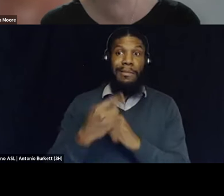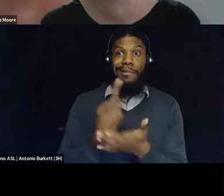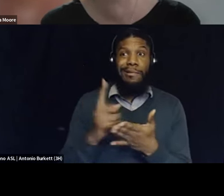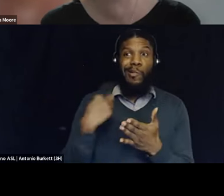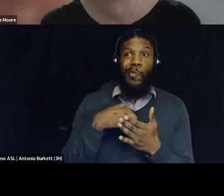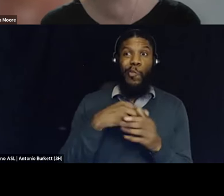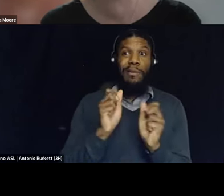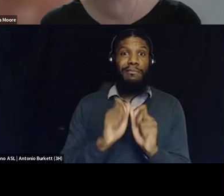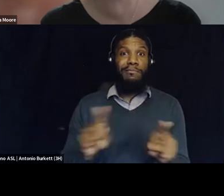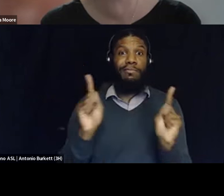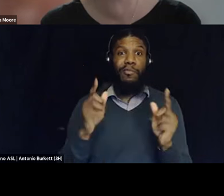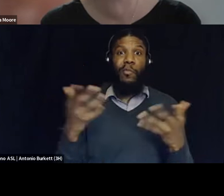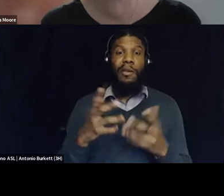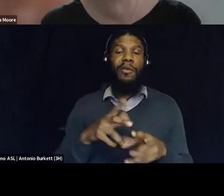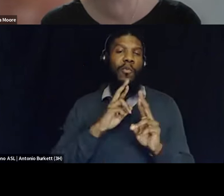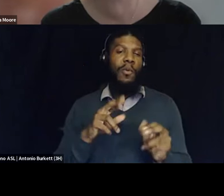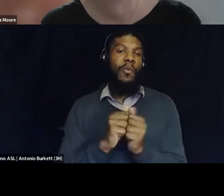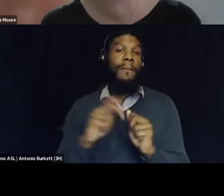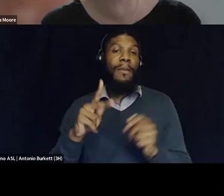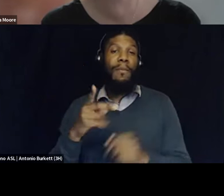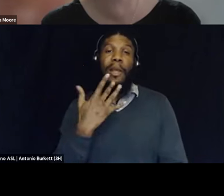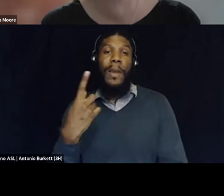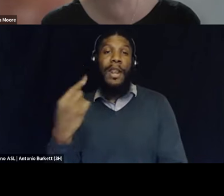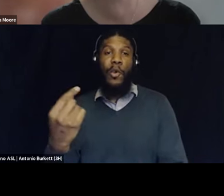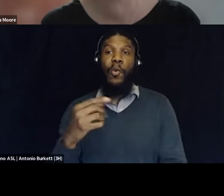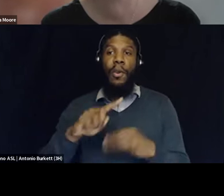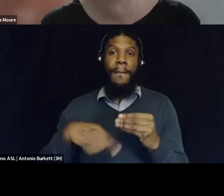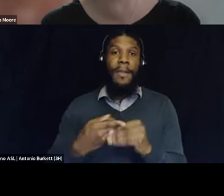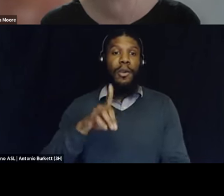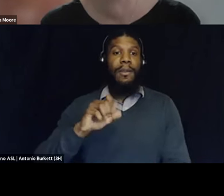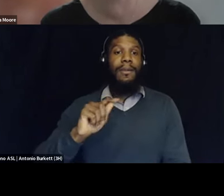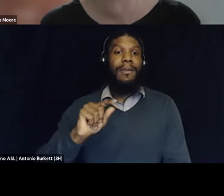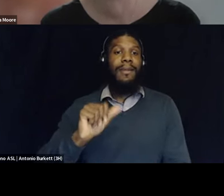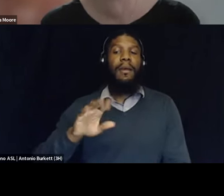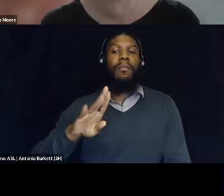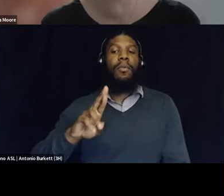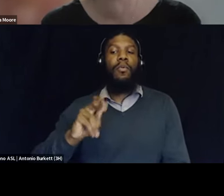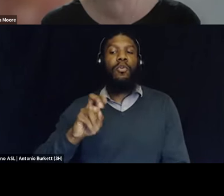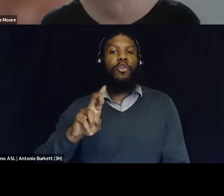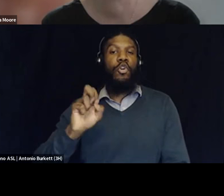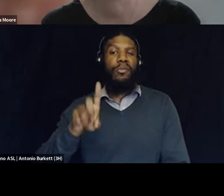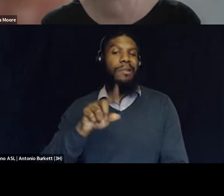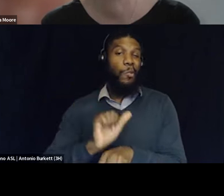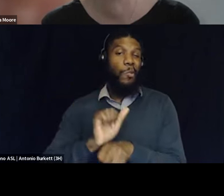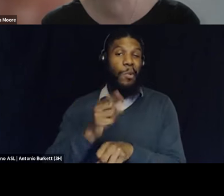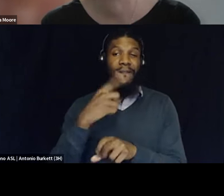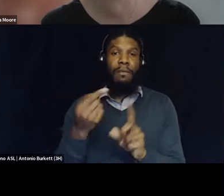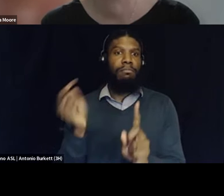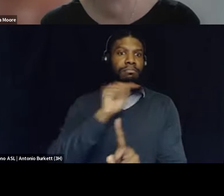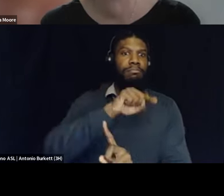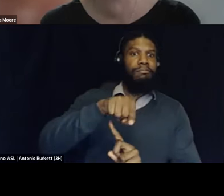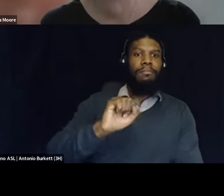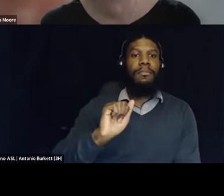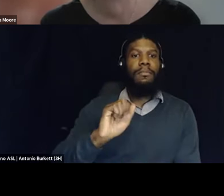report um with folks in colorado around how data brokers are working to basically get around sanctuary city